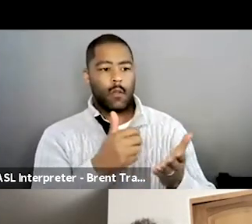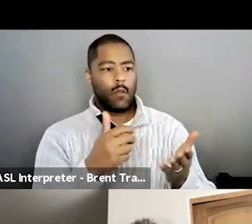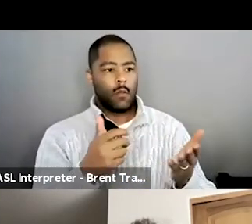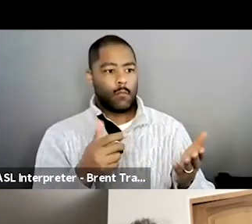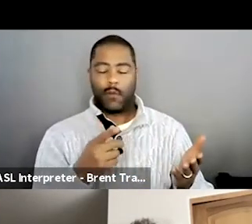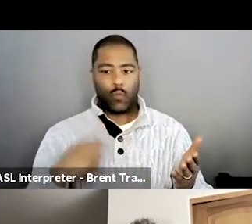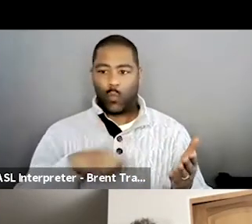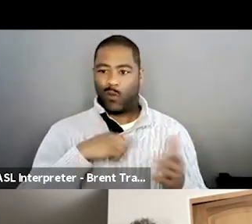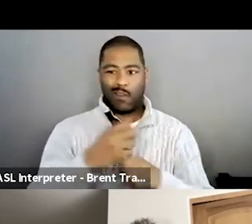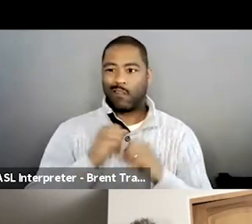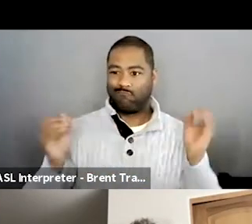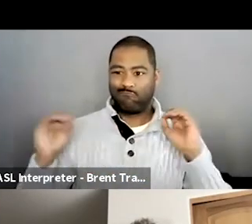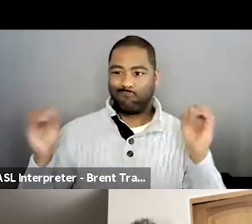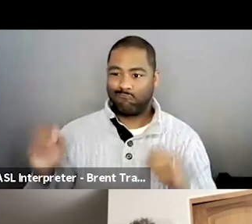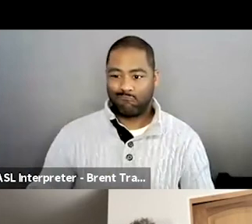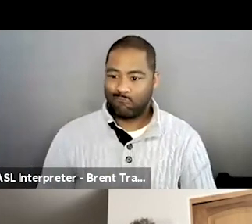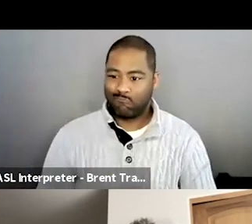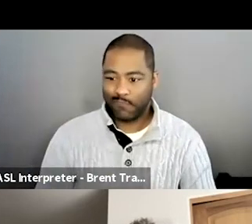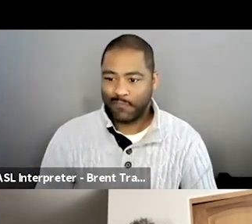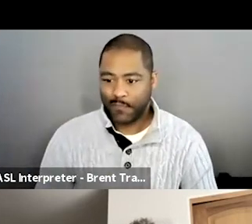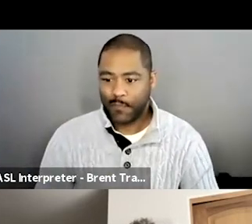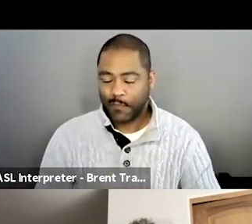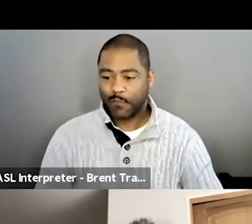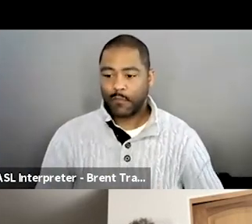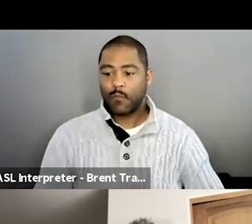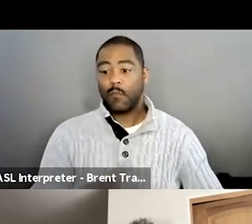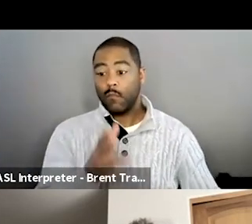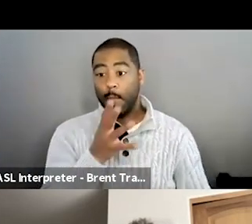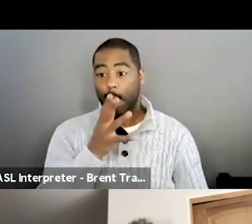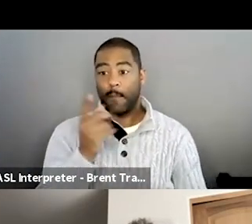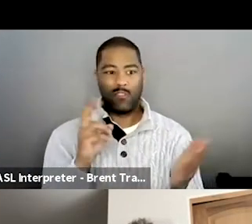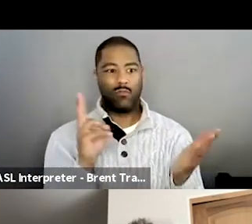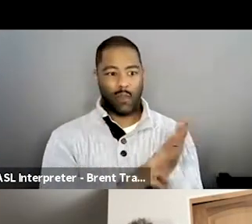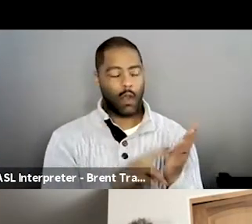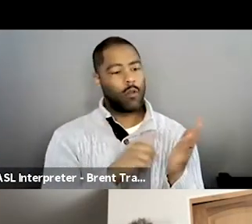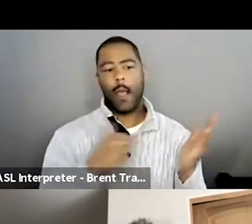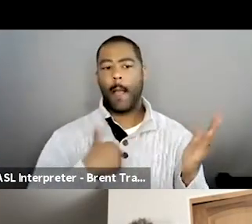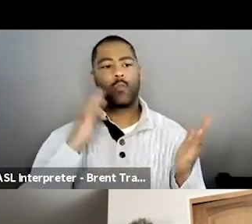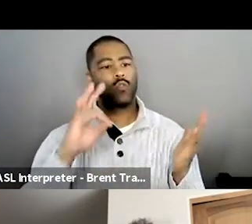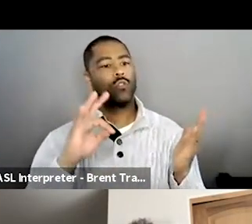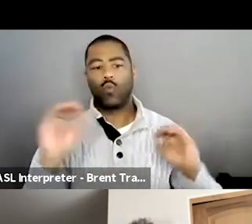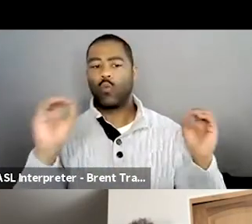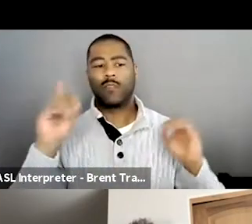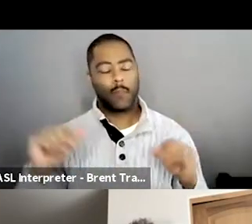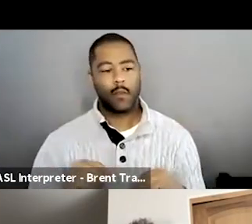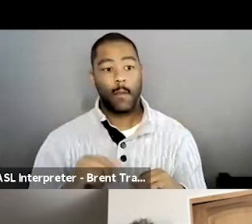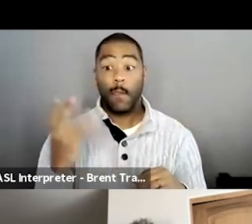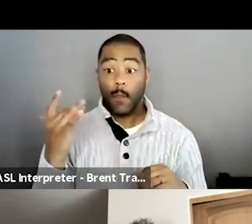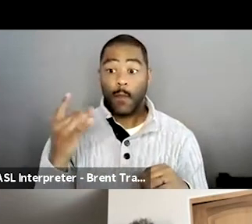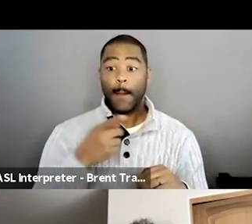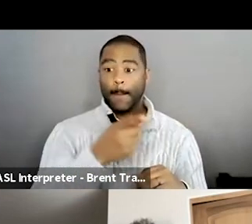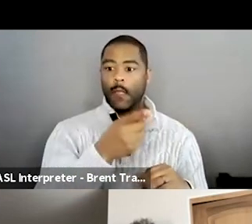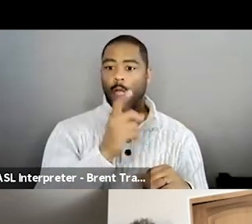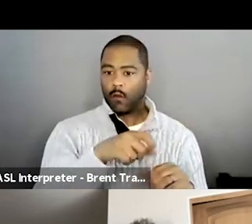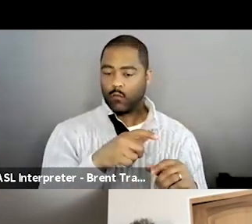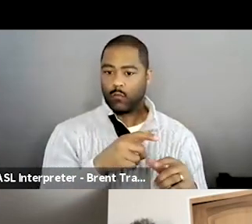good to go, even though you're not. And then you had to pay out of pocket because insurances didn't cover, um,